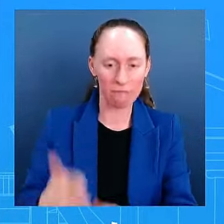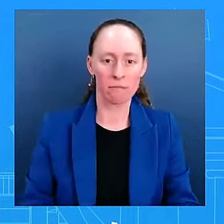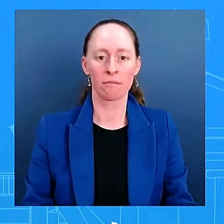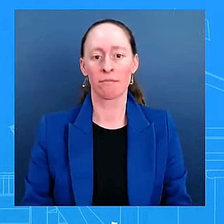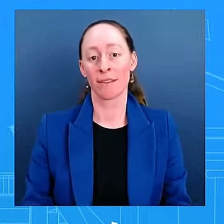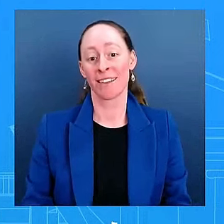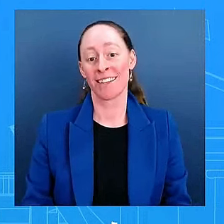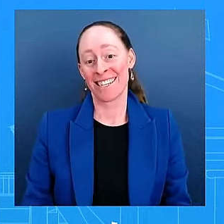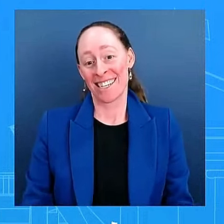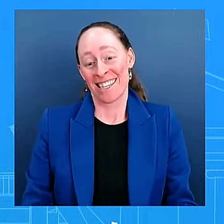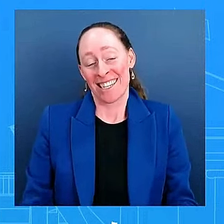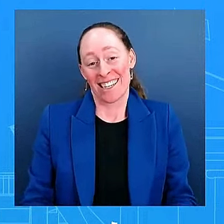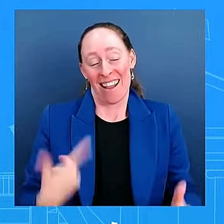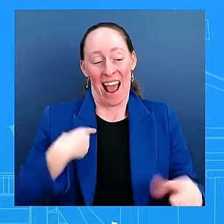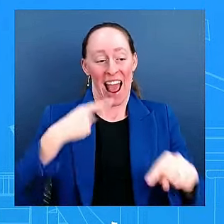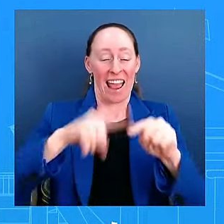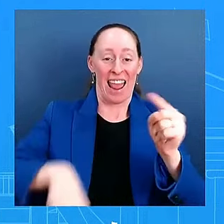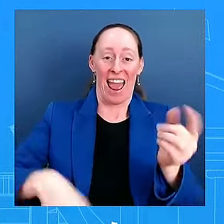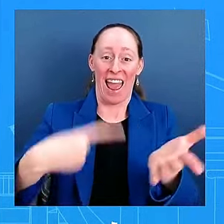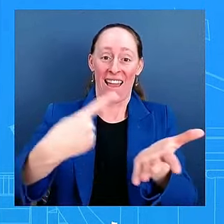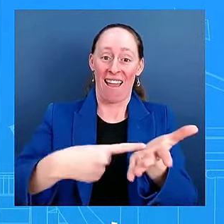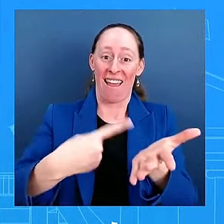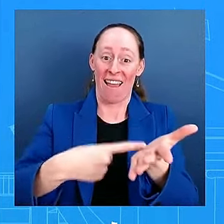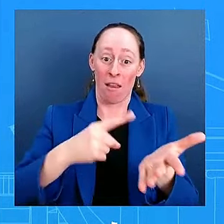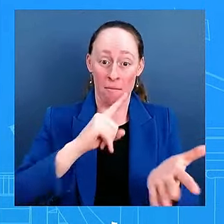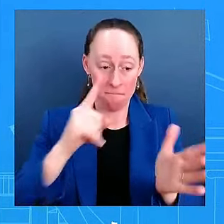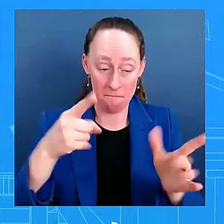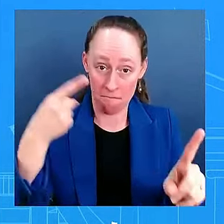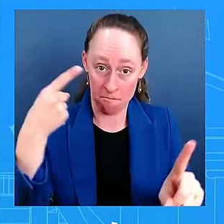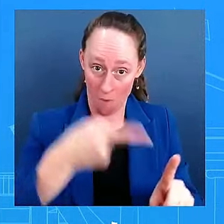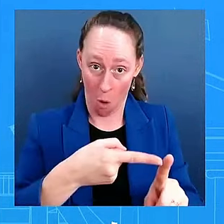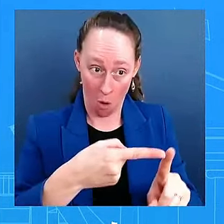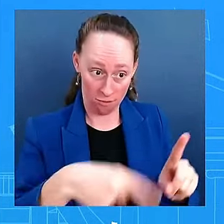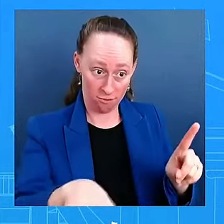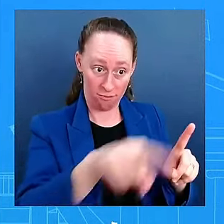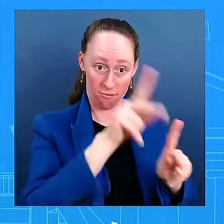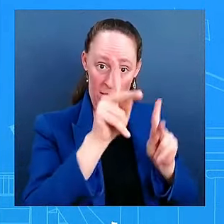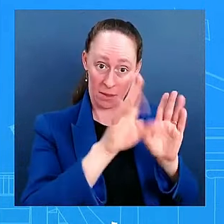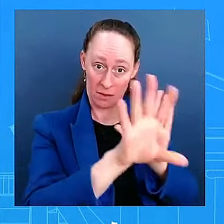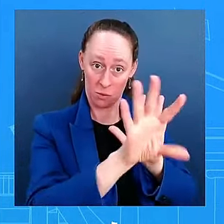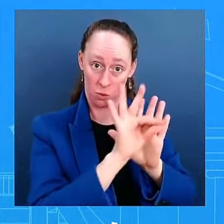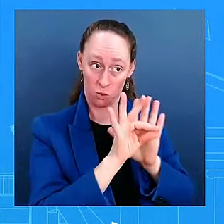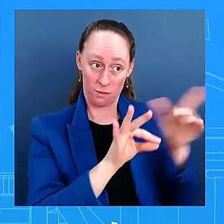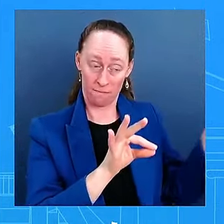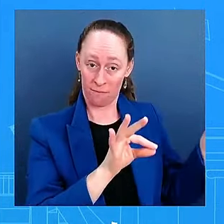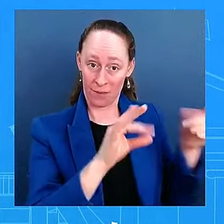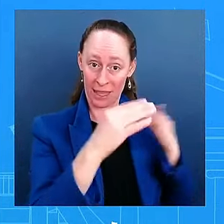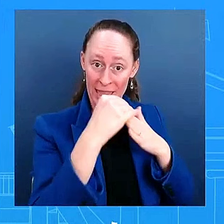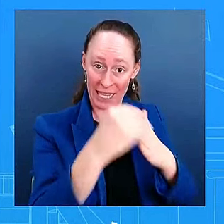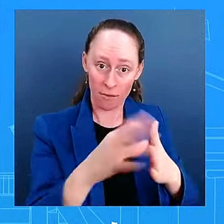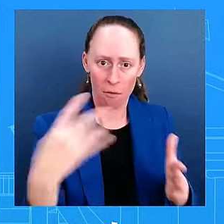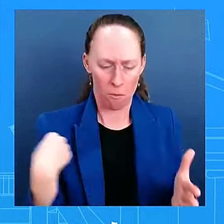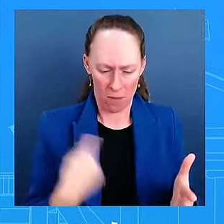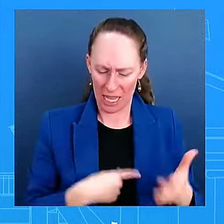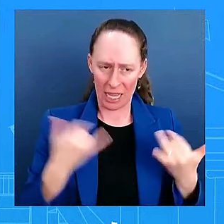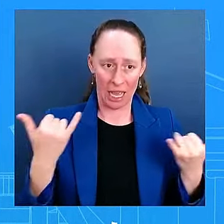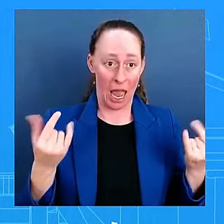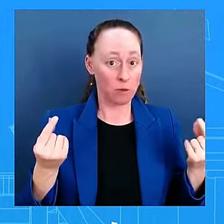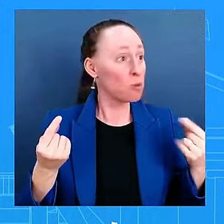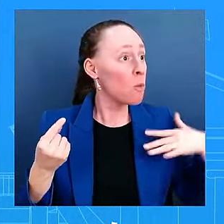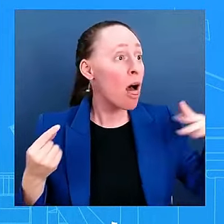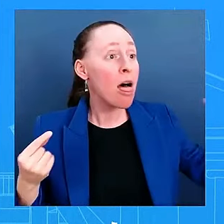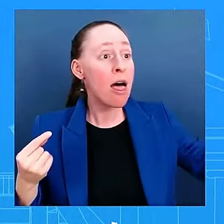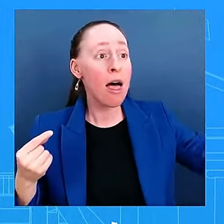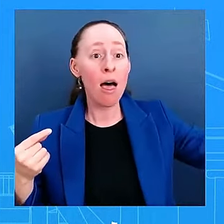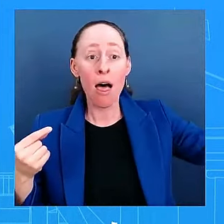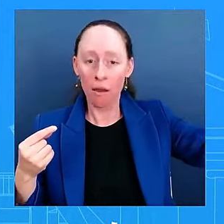speak to what we're going to do the next 74 days, our continued commitment to make sure that Ukraine has what it needs to